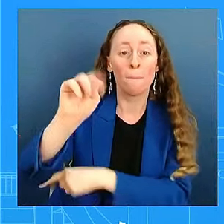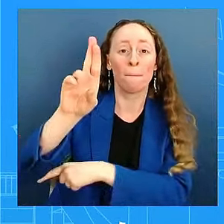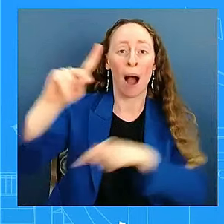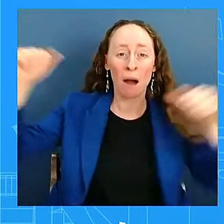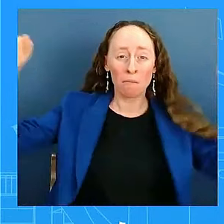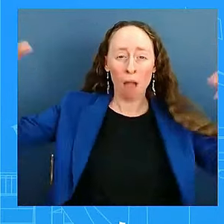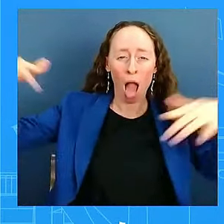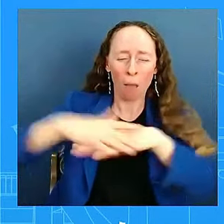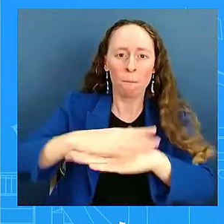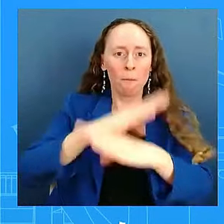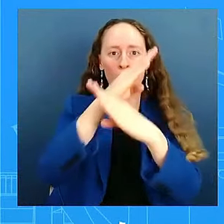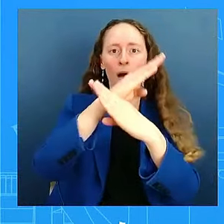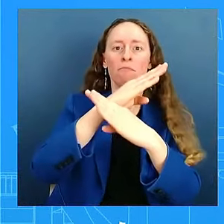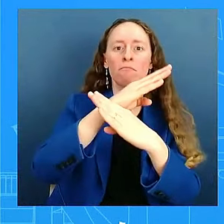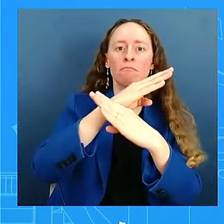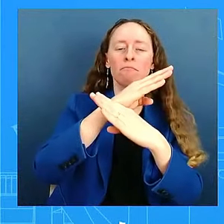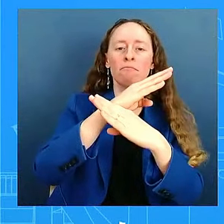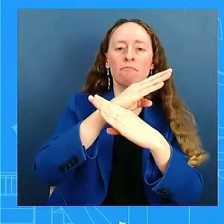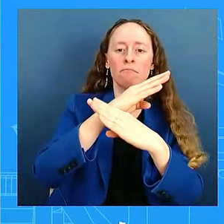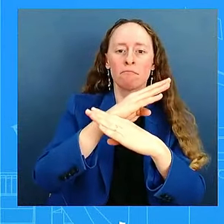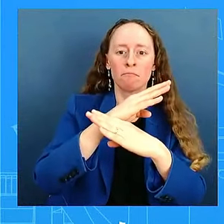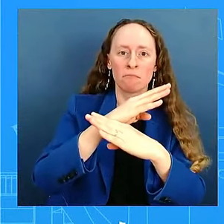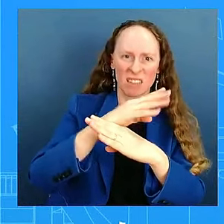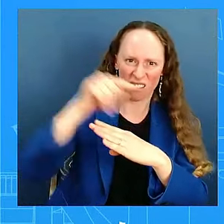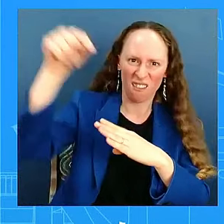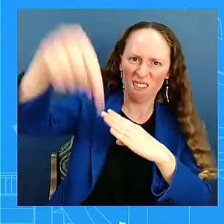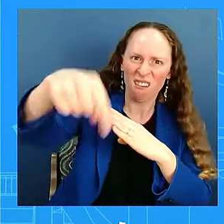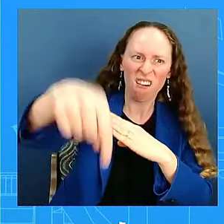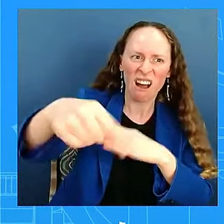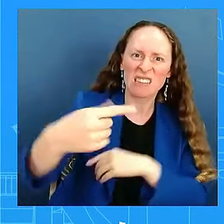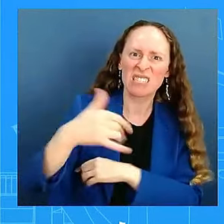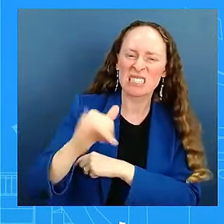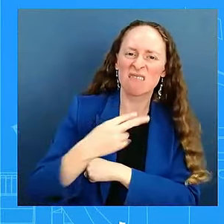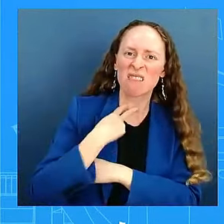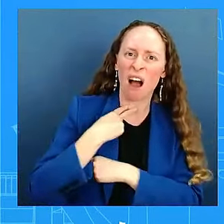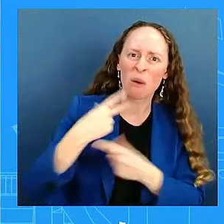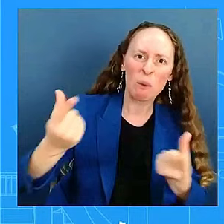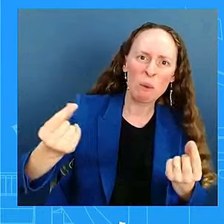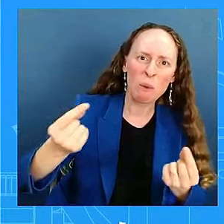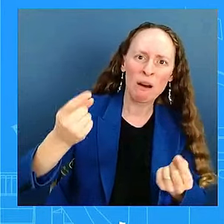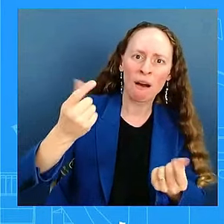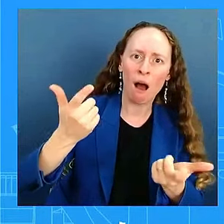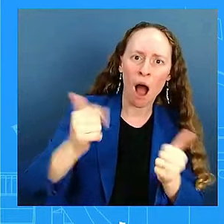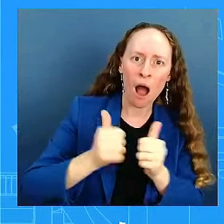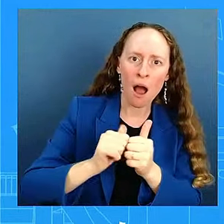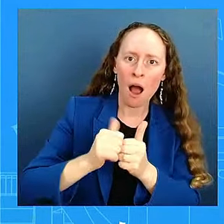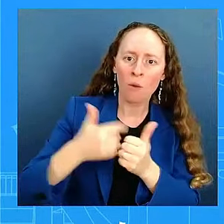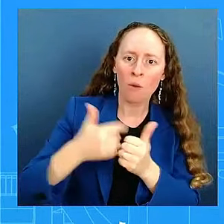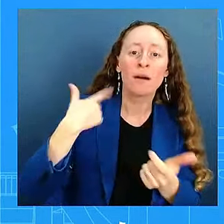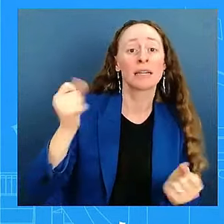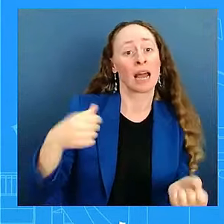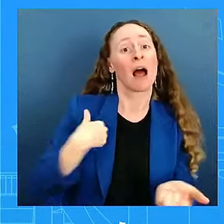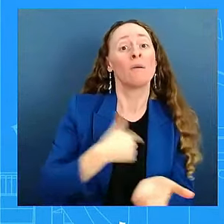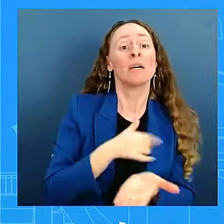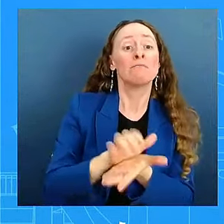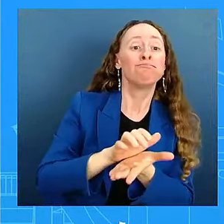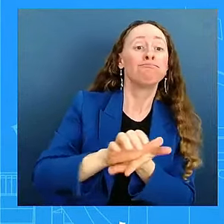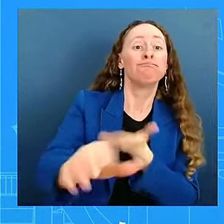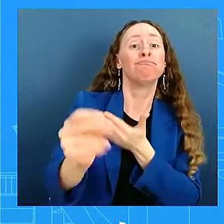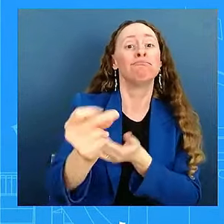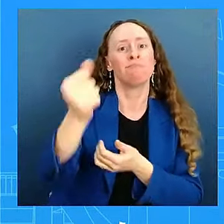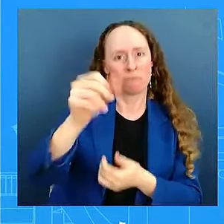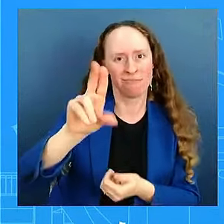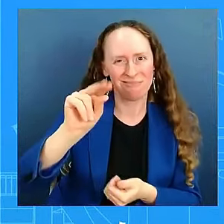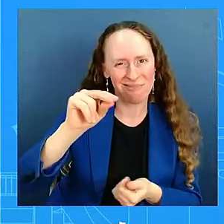situated in the mud and therefore we cannot undertake debris removal until we are assured that the search and rescue operation